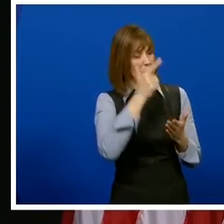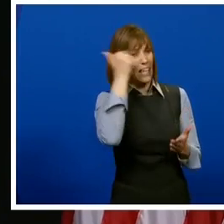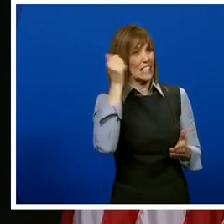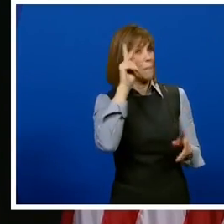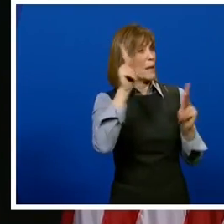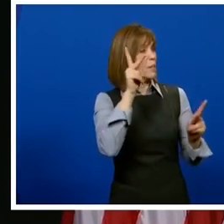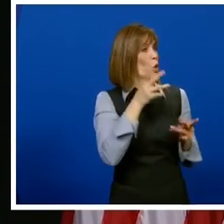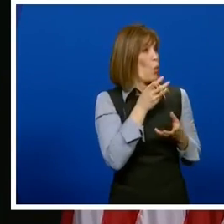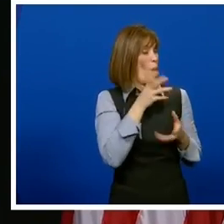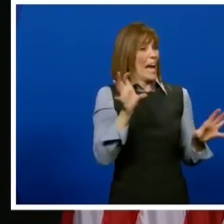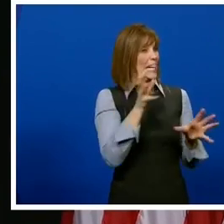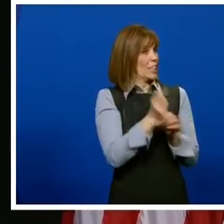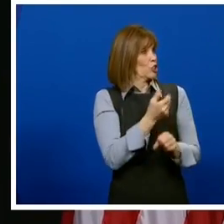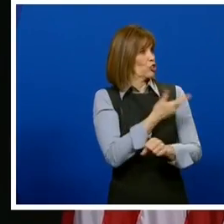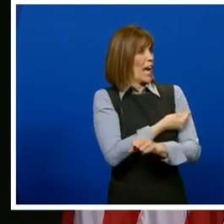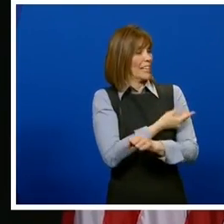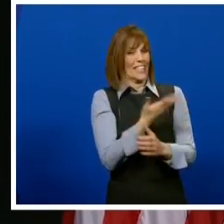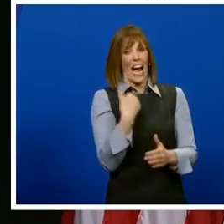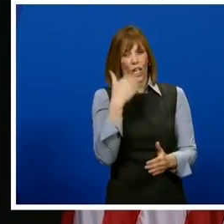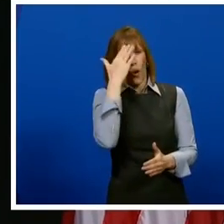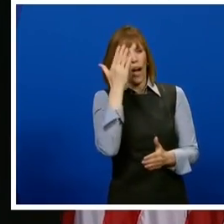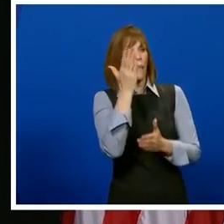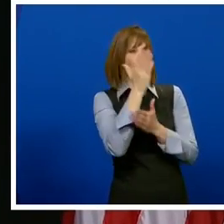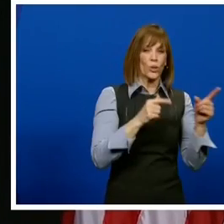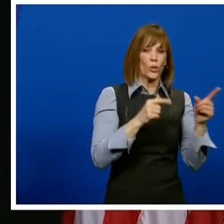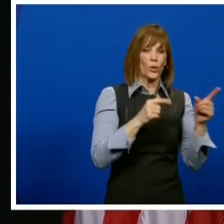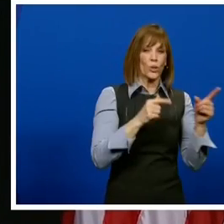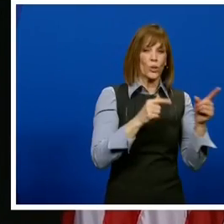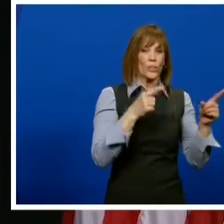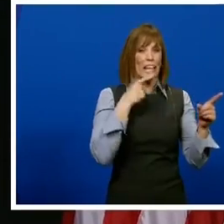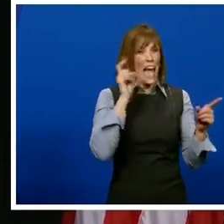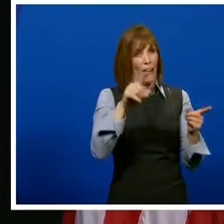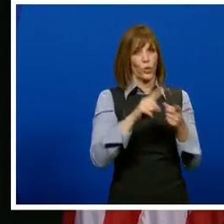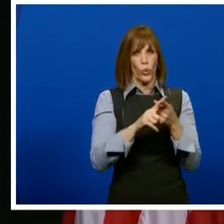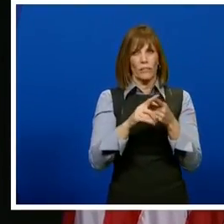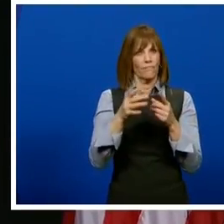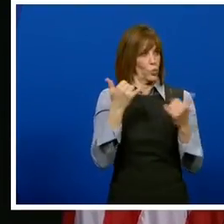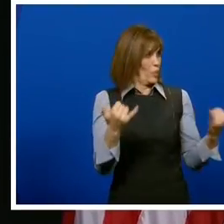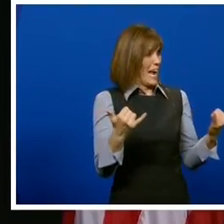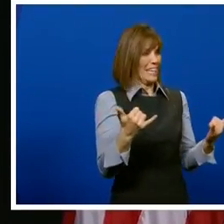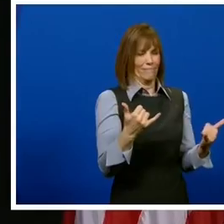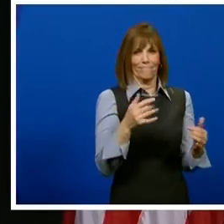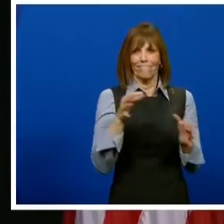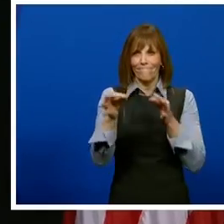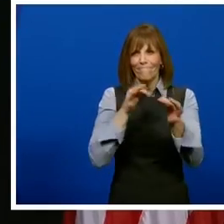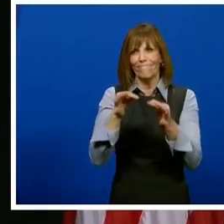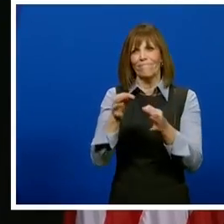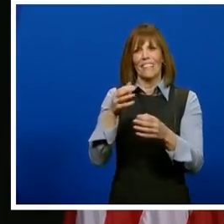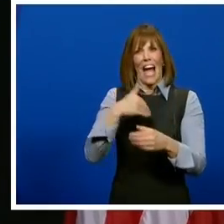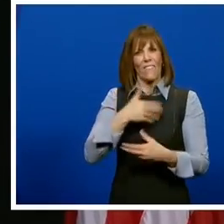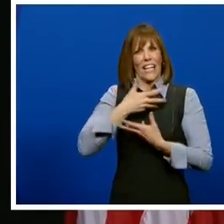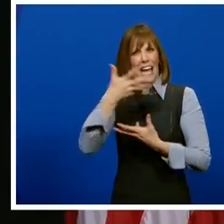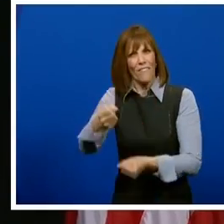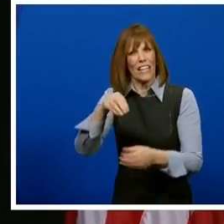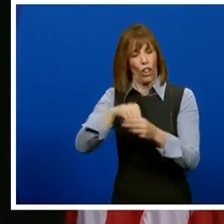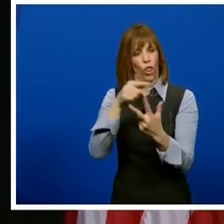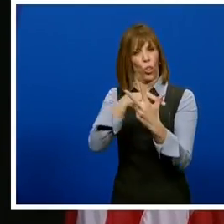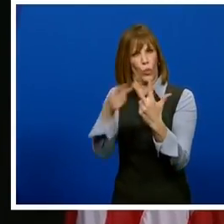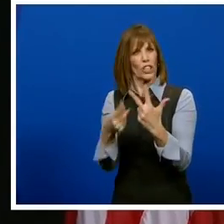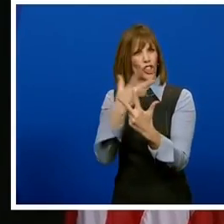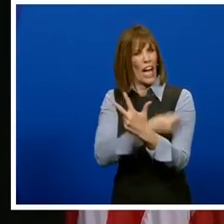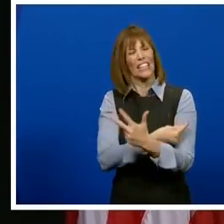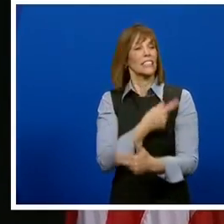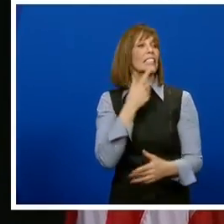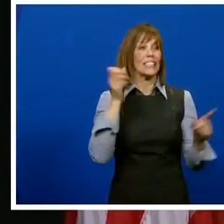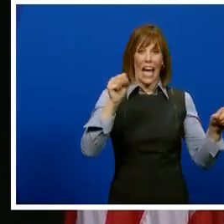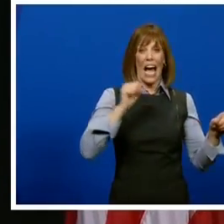resistant to getting the vaccine? I know part of your presentation today is people that they need to be vaccinated. Is that an issue in Iowa? Well, so I